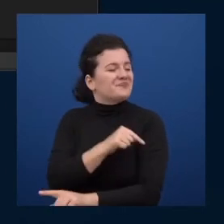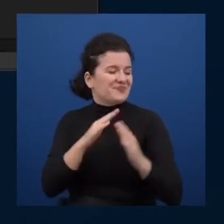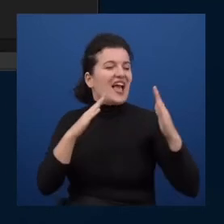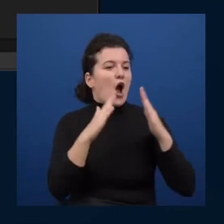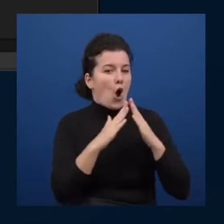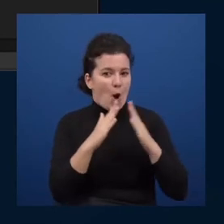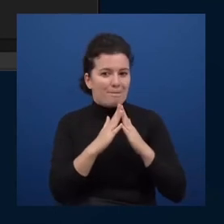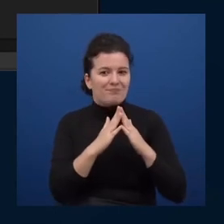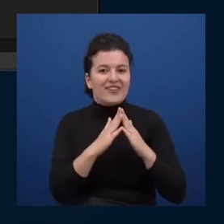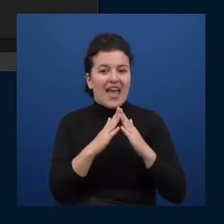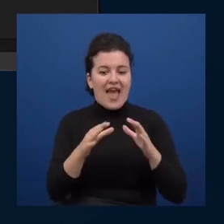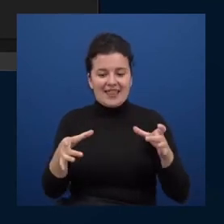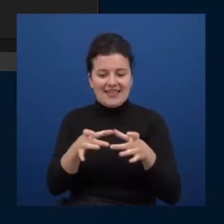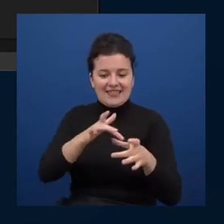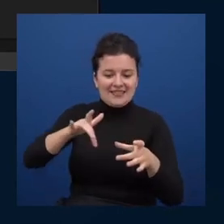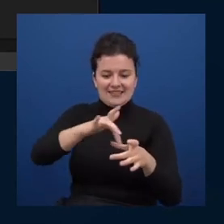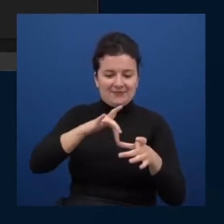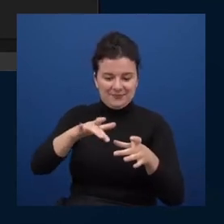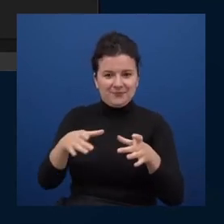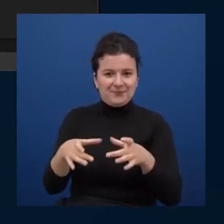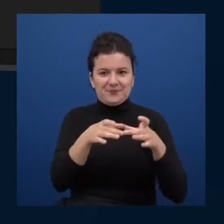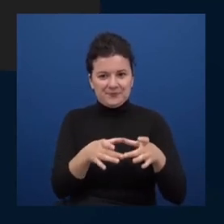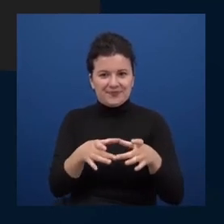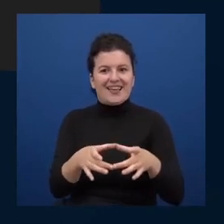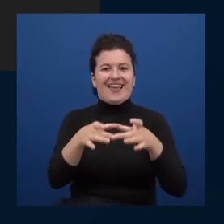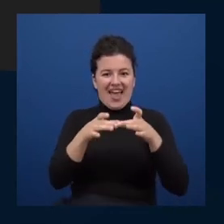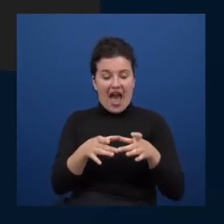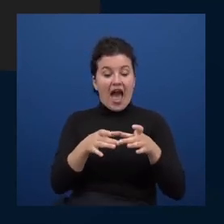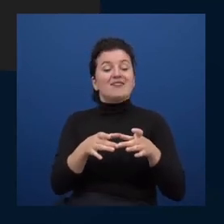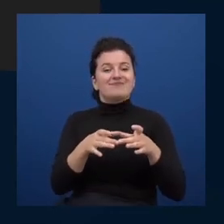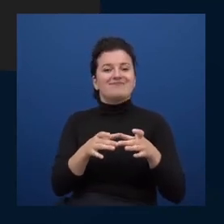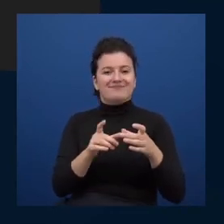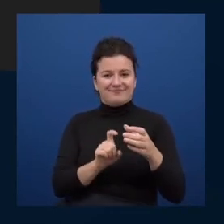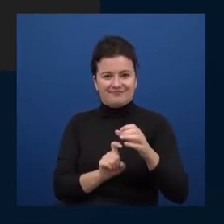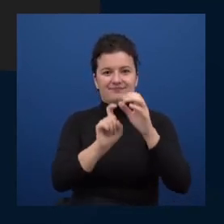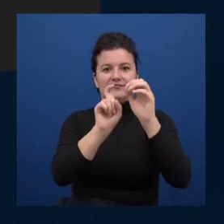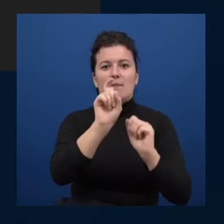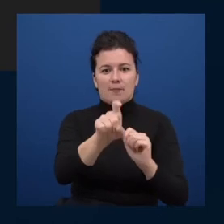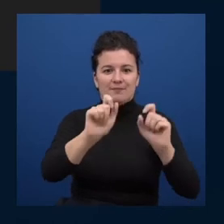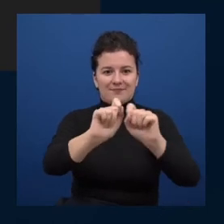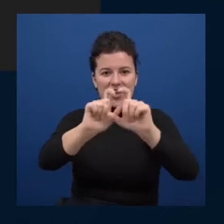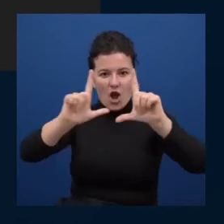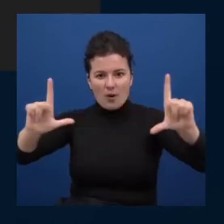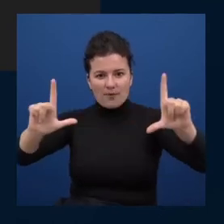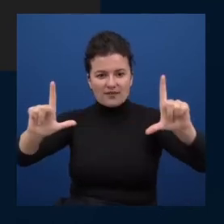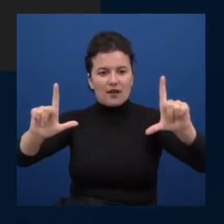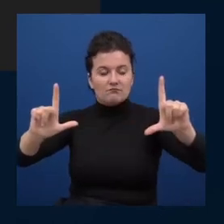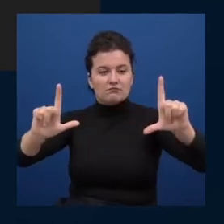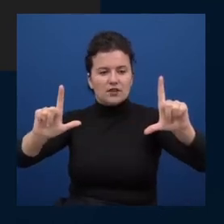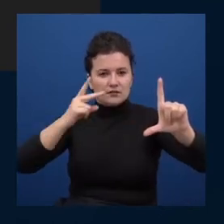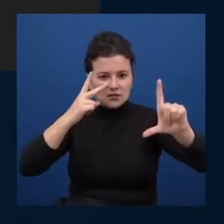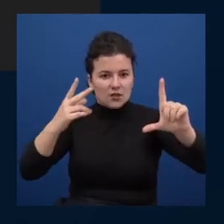disc and i open the disc up and i am greeted with this infinite empty